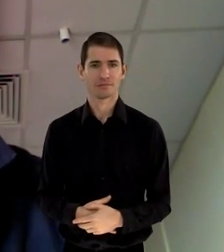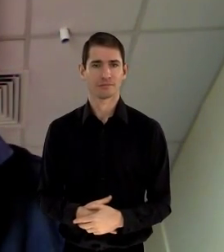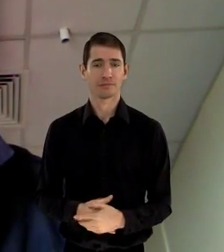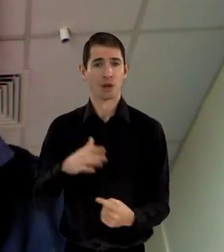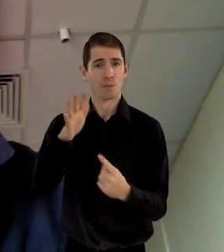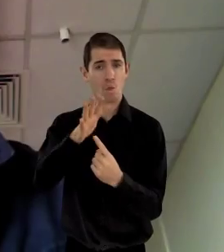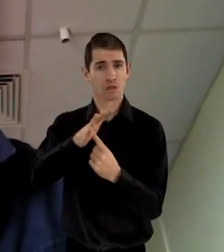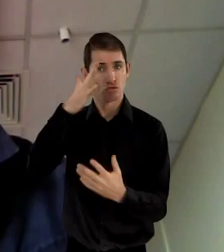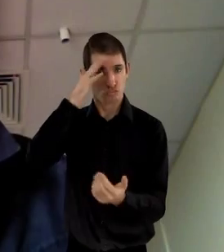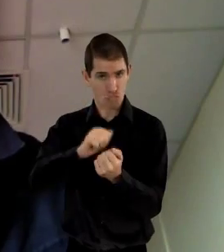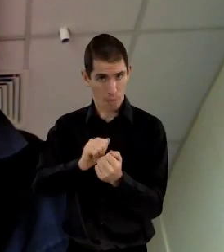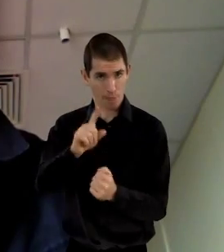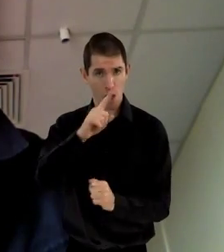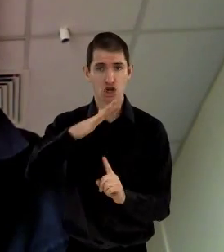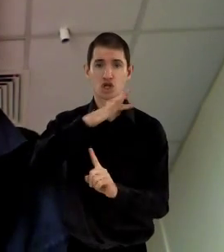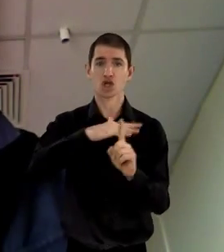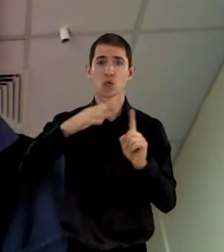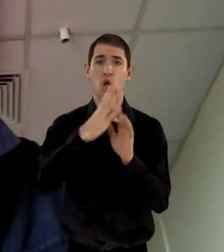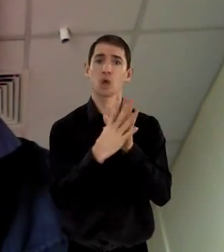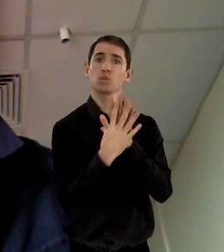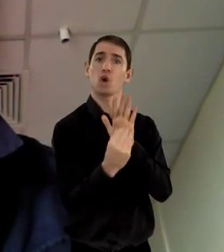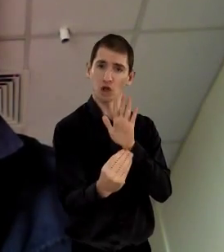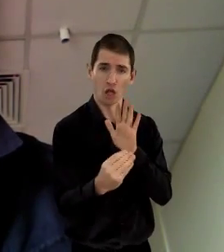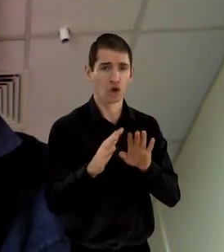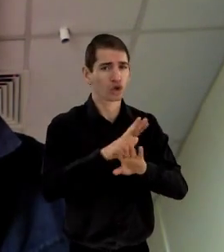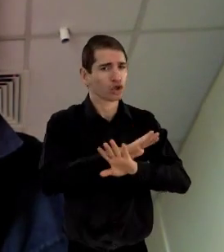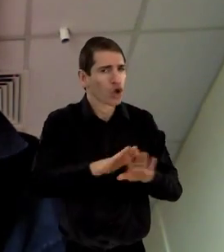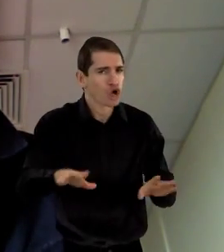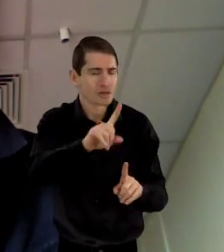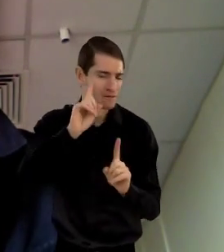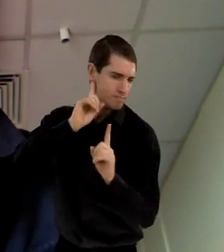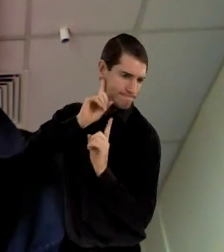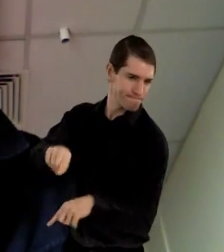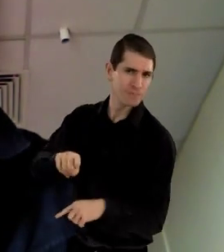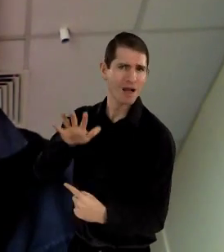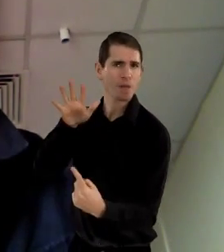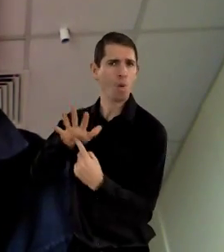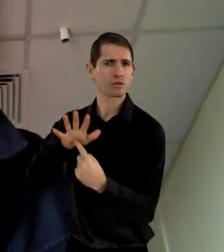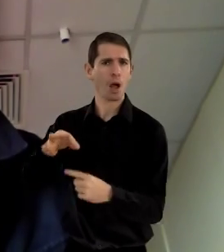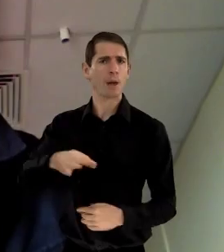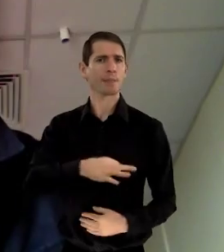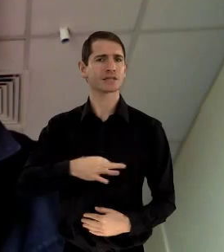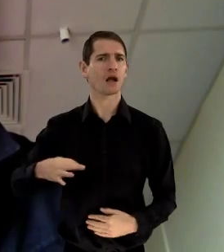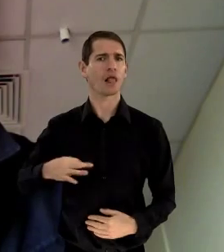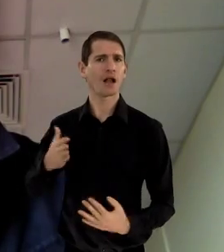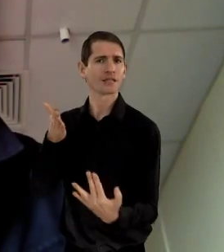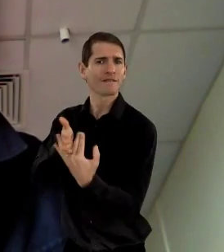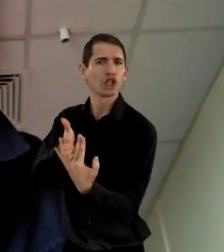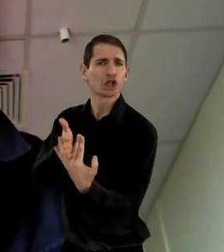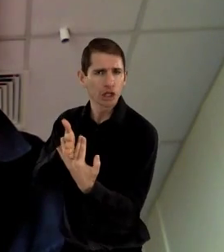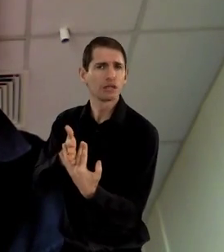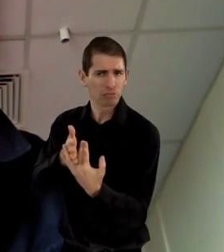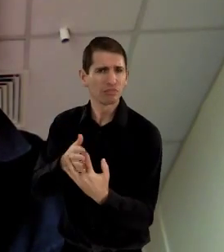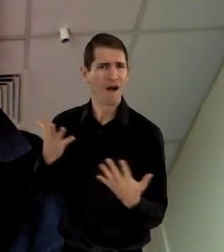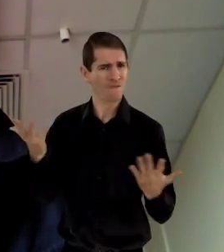It's important to remember, too, that the social model is not a denial of the importance of medical